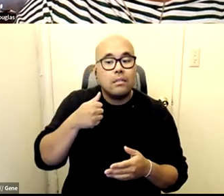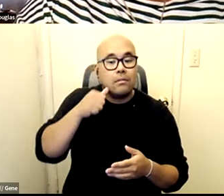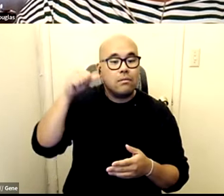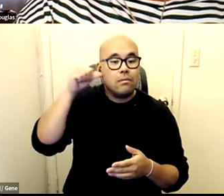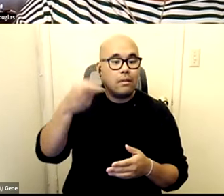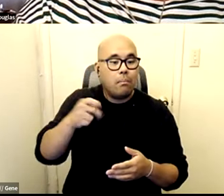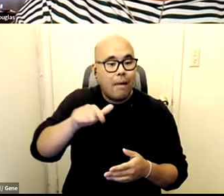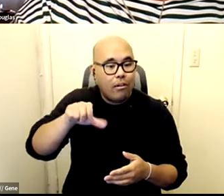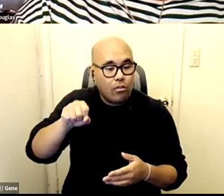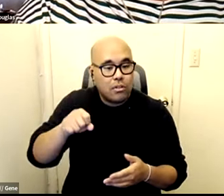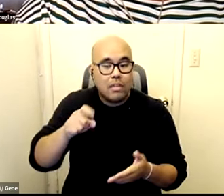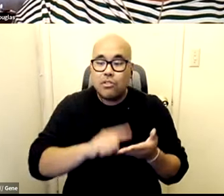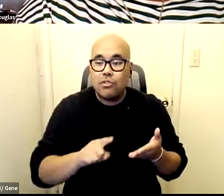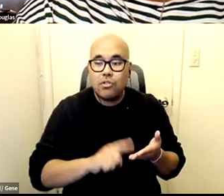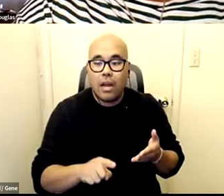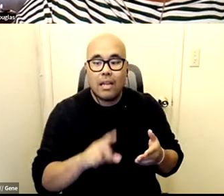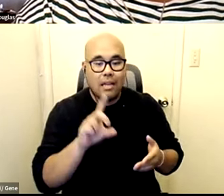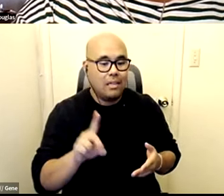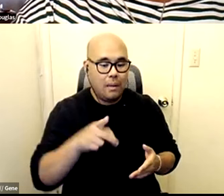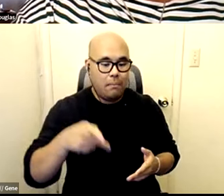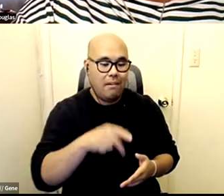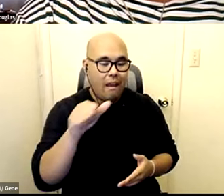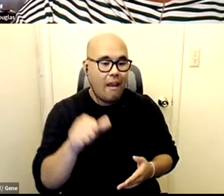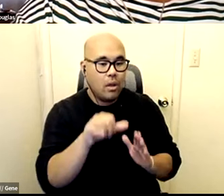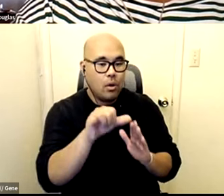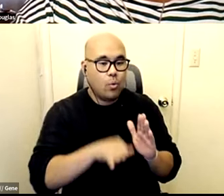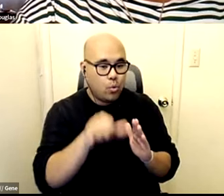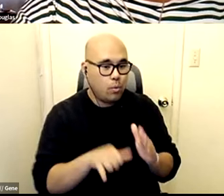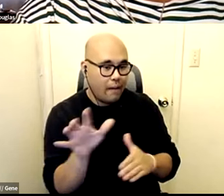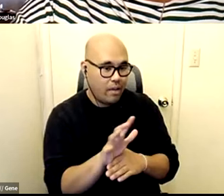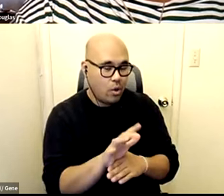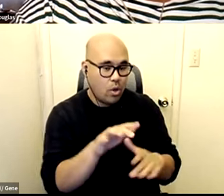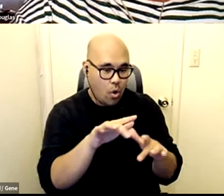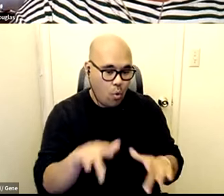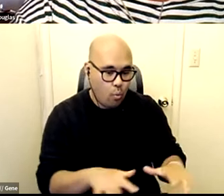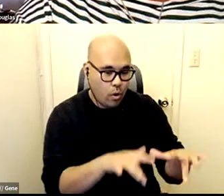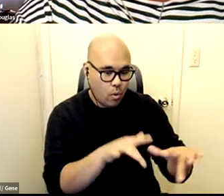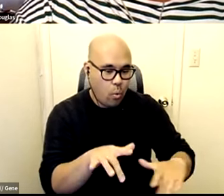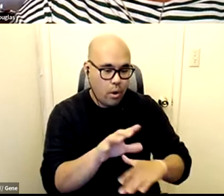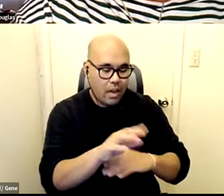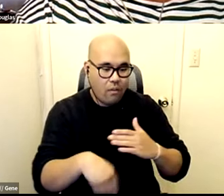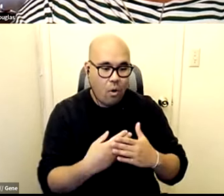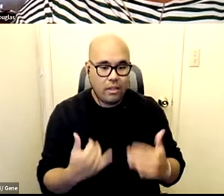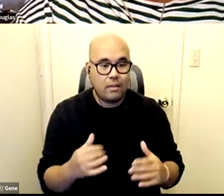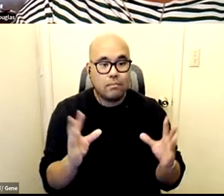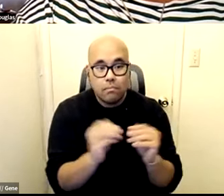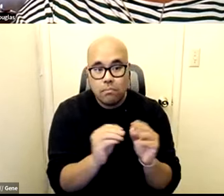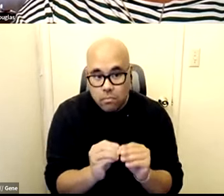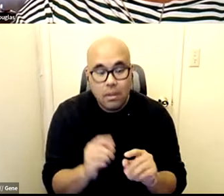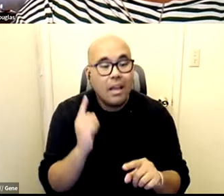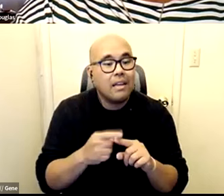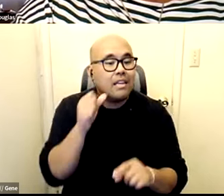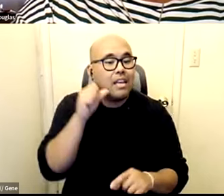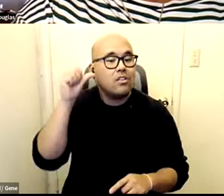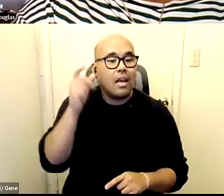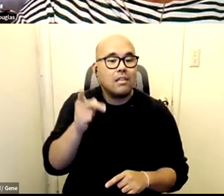dpa's youtube in a couple of days for the recordings of all of today's panels and yesterday's keynote make sure to share it with